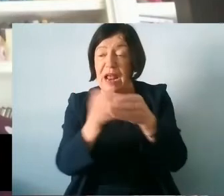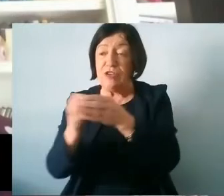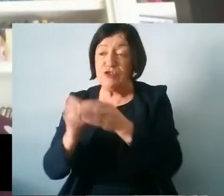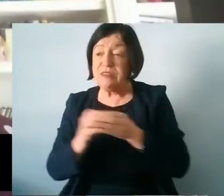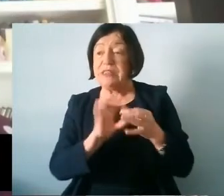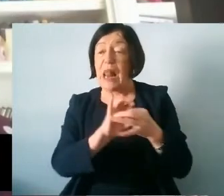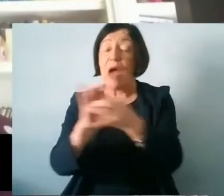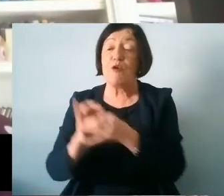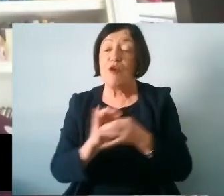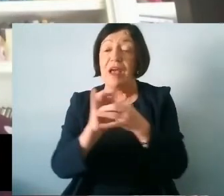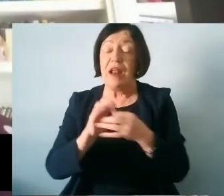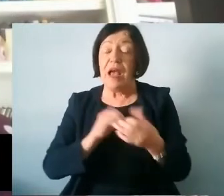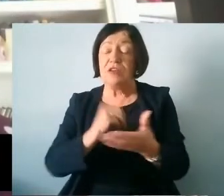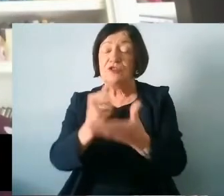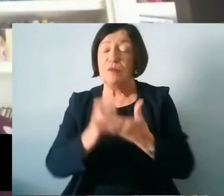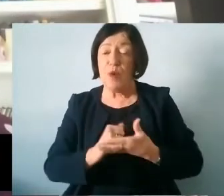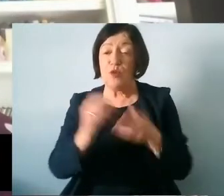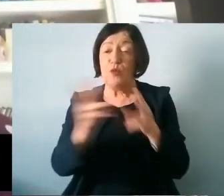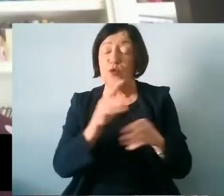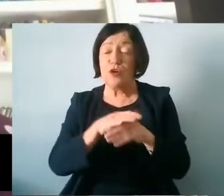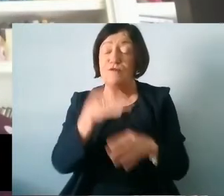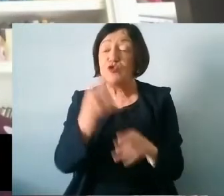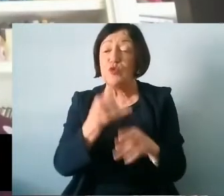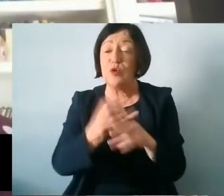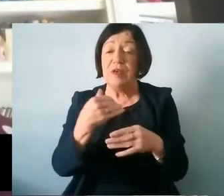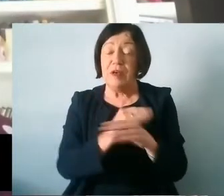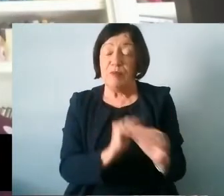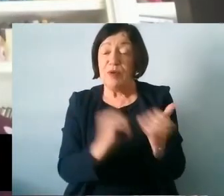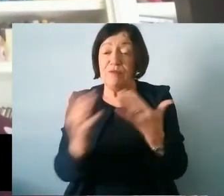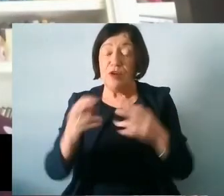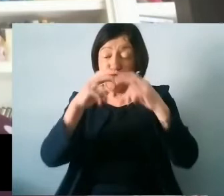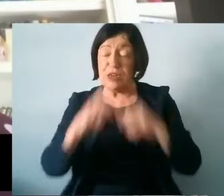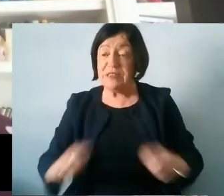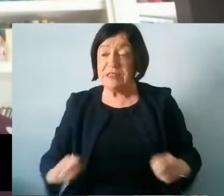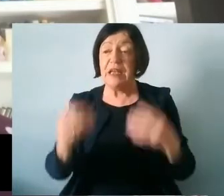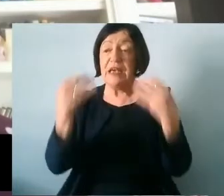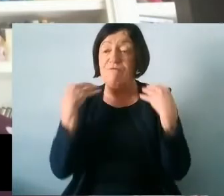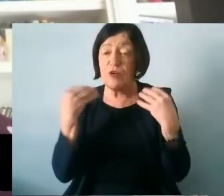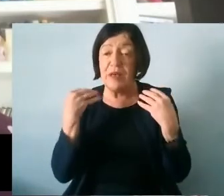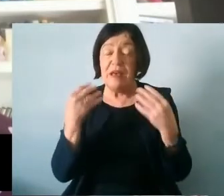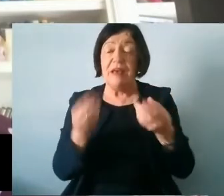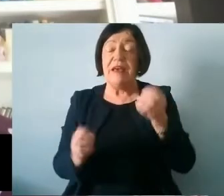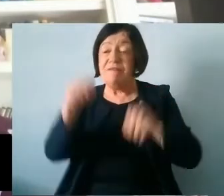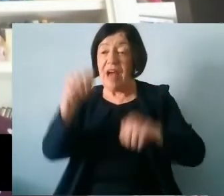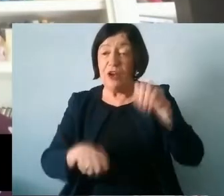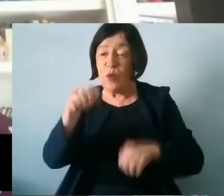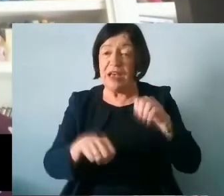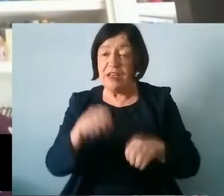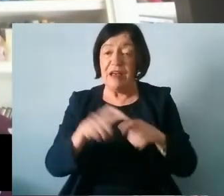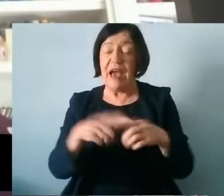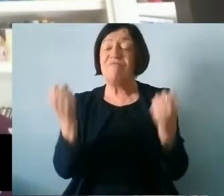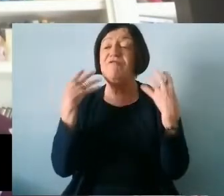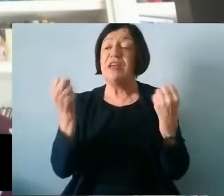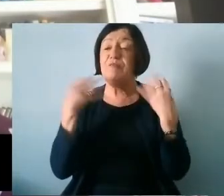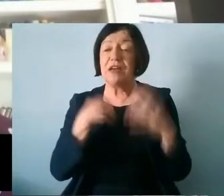And to support the work of schools by providing research, information, evaluation and feedback to